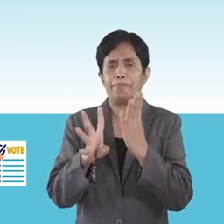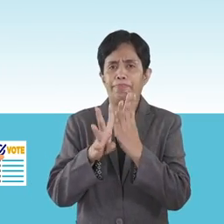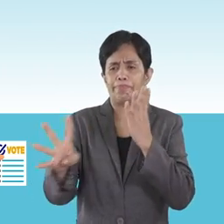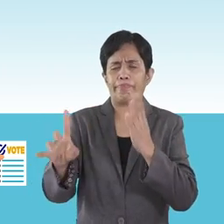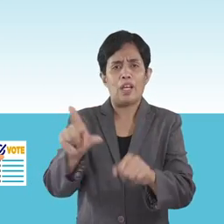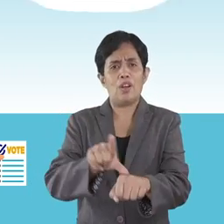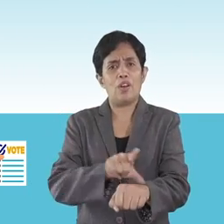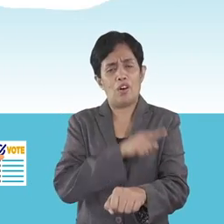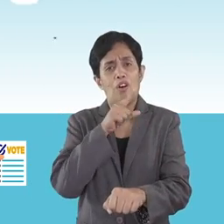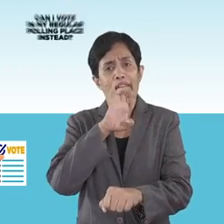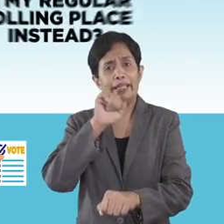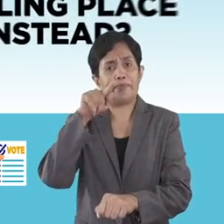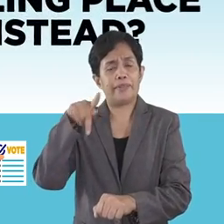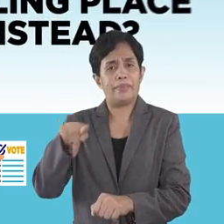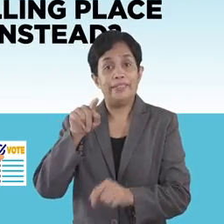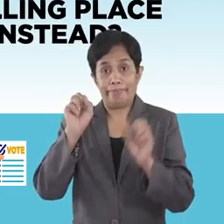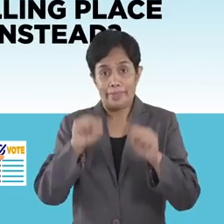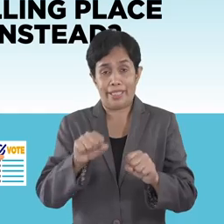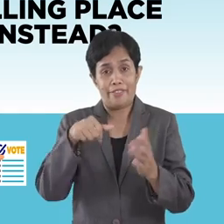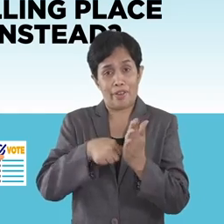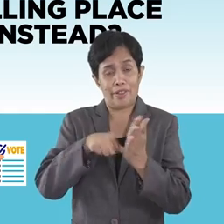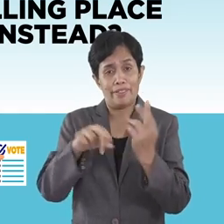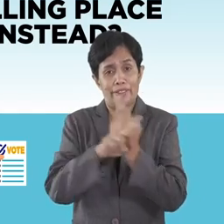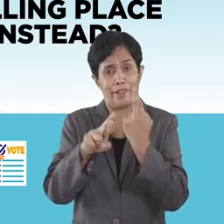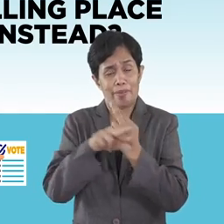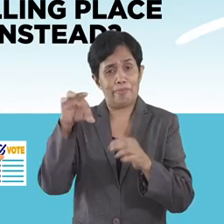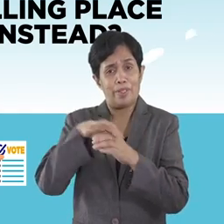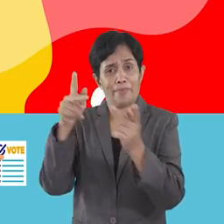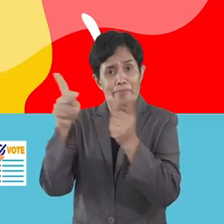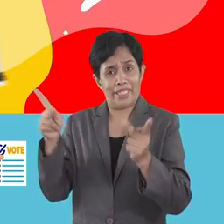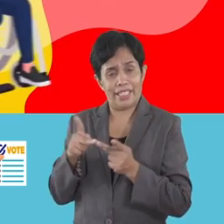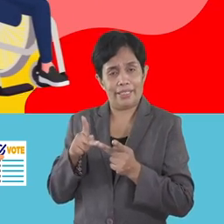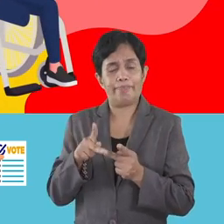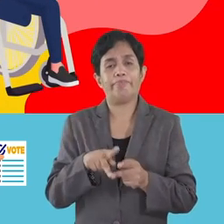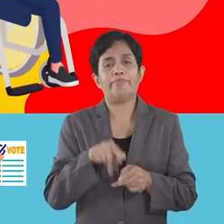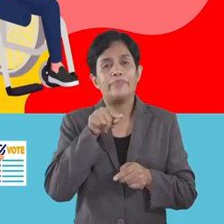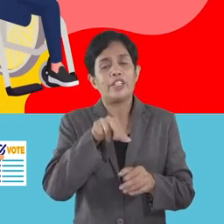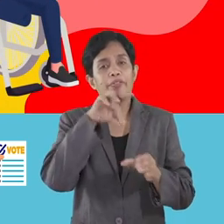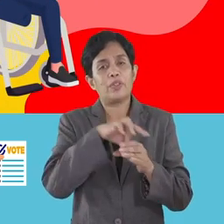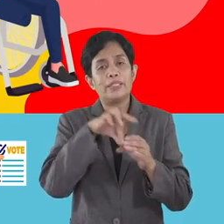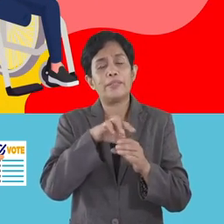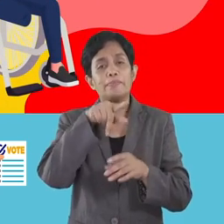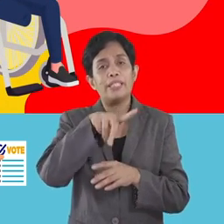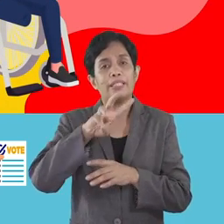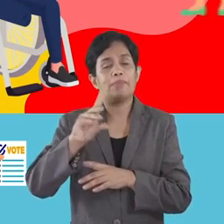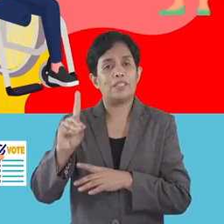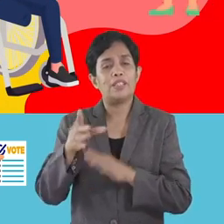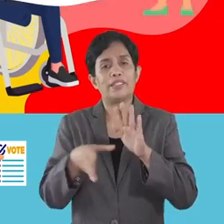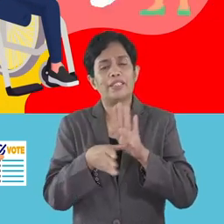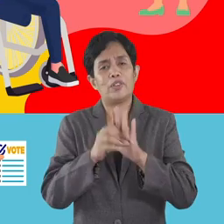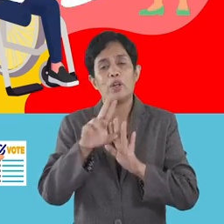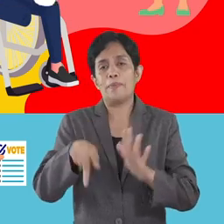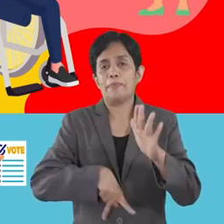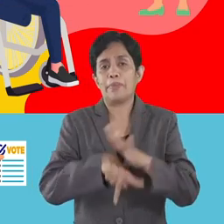at the EAPP are long, can I vote in my regular polling place instead? Voting by PWD, senior,